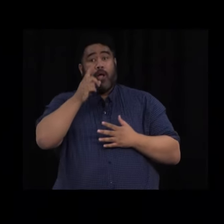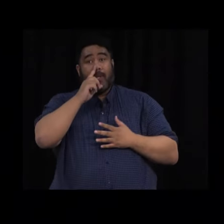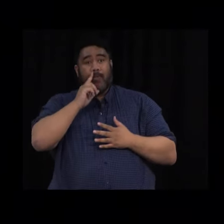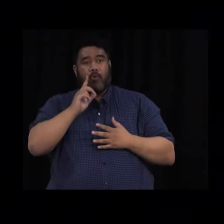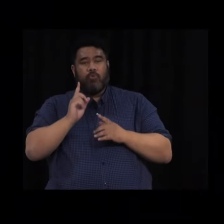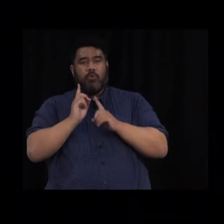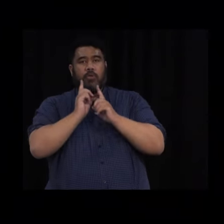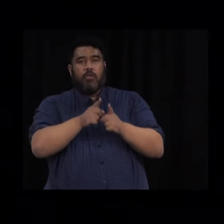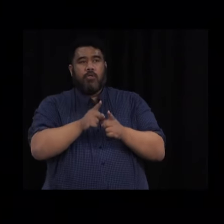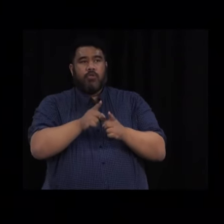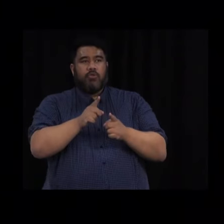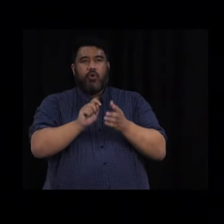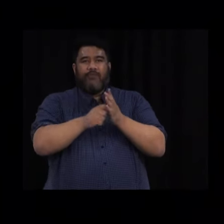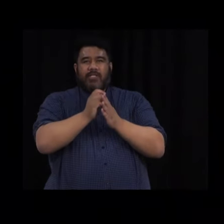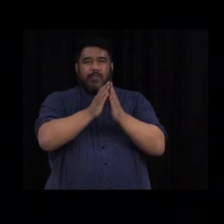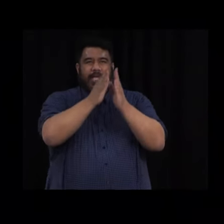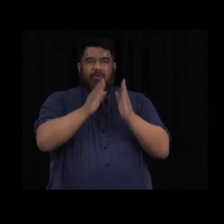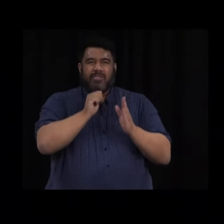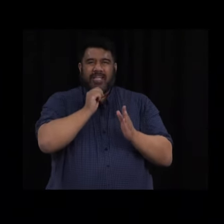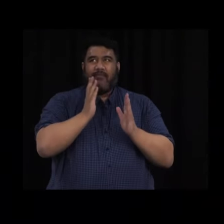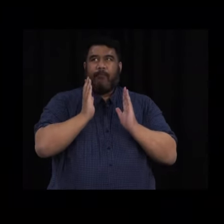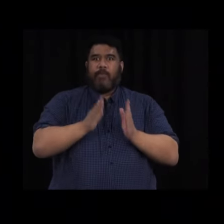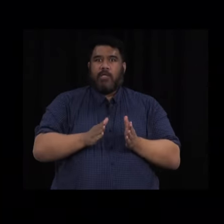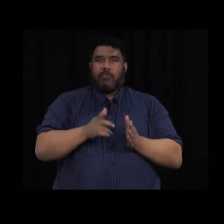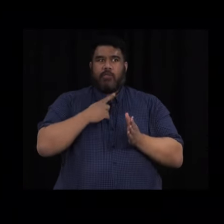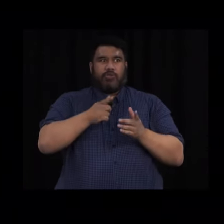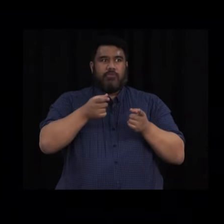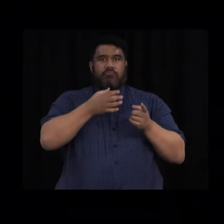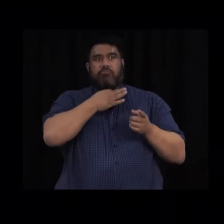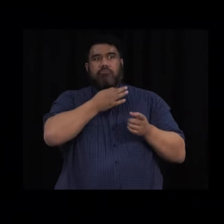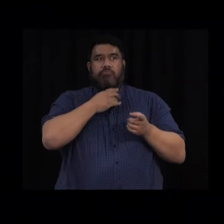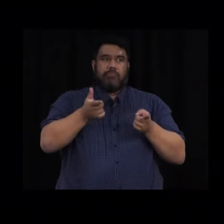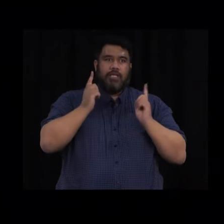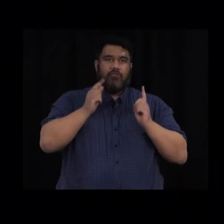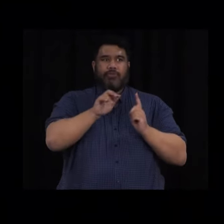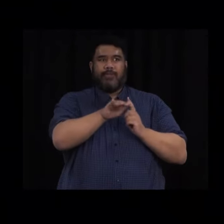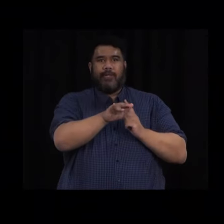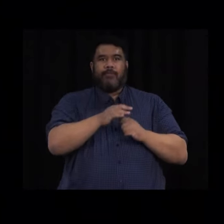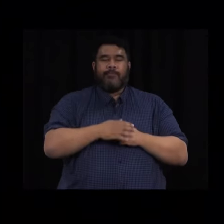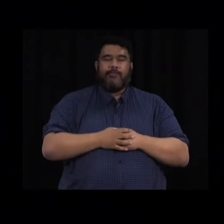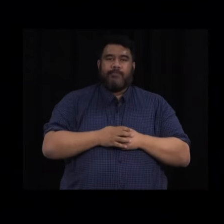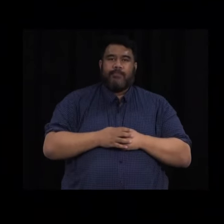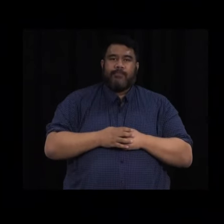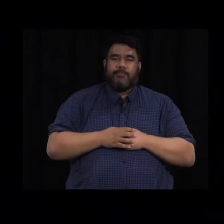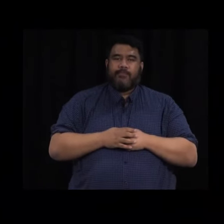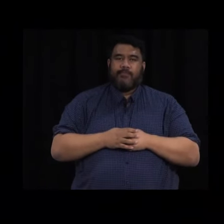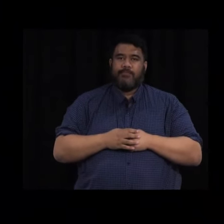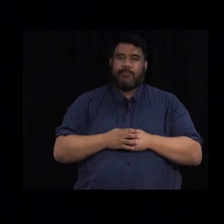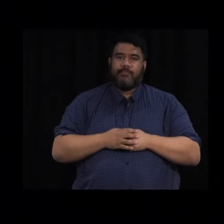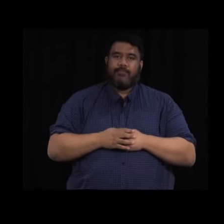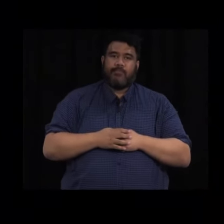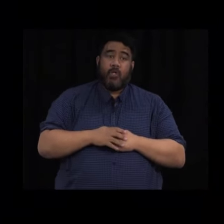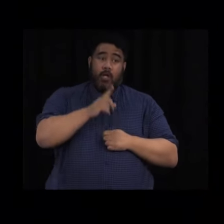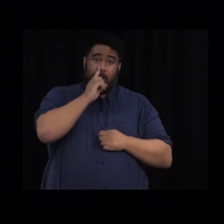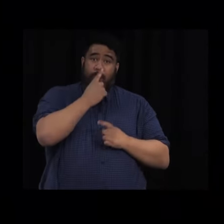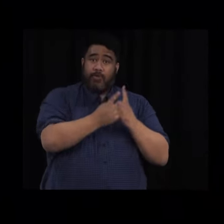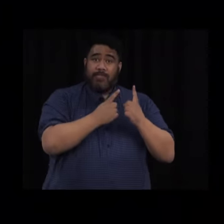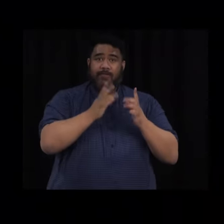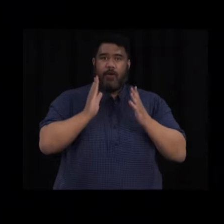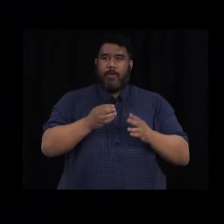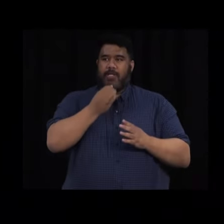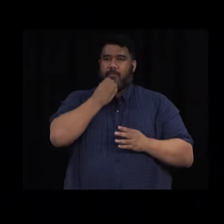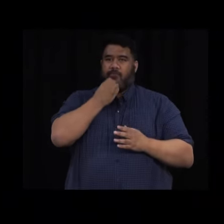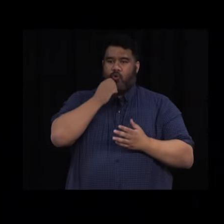there are critical things that endanger the health and safety of people isolating. Those isolating will have to provide their own